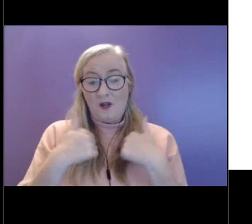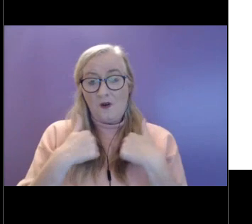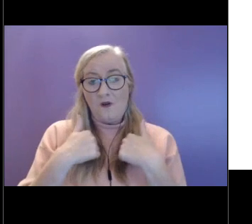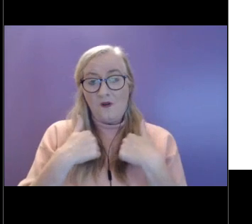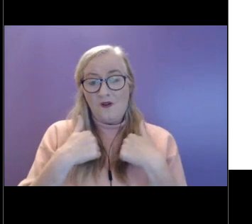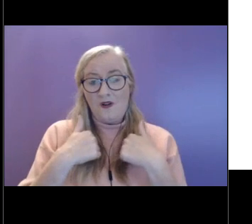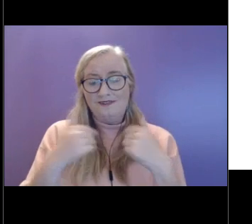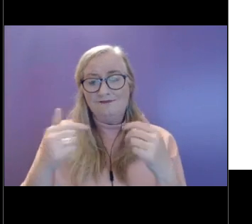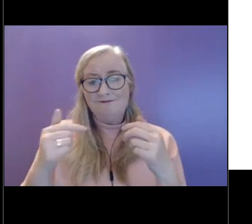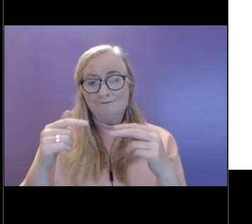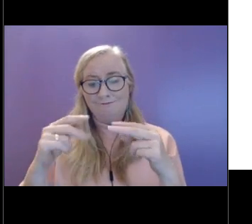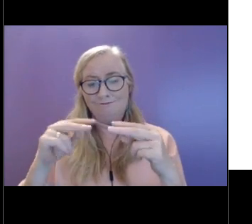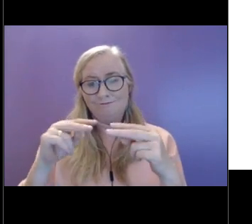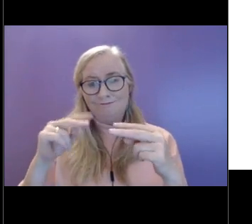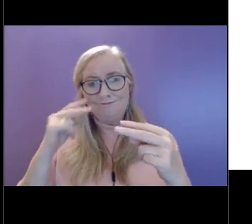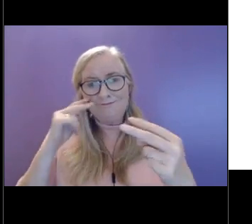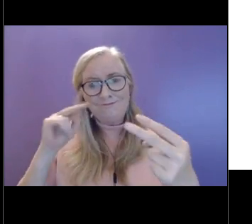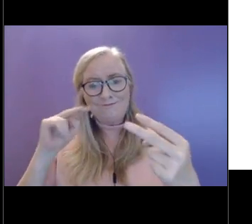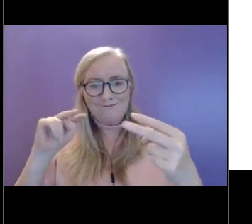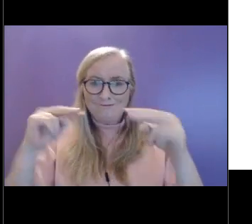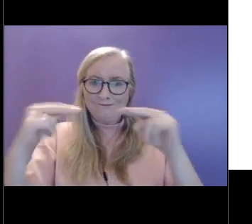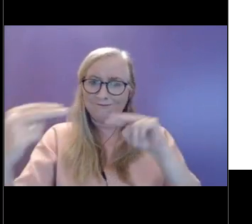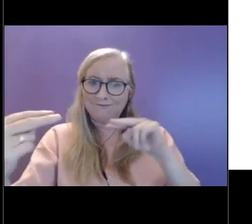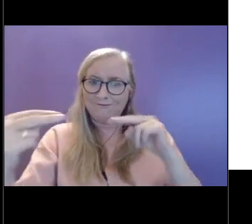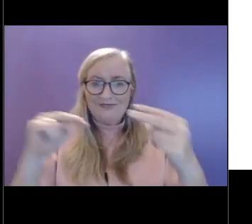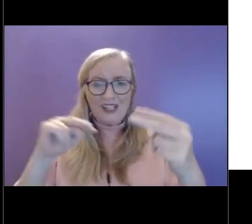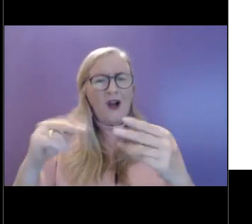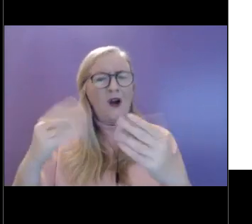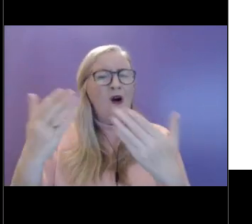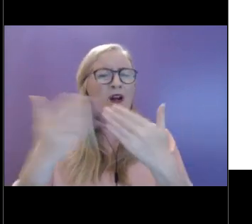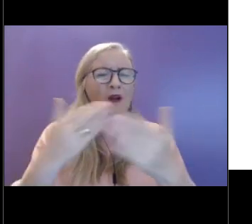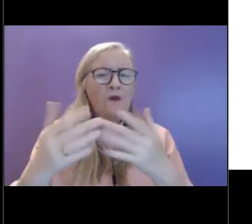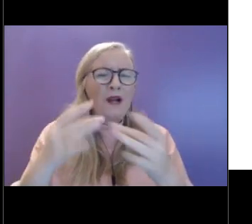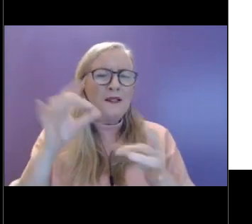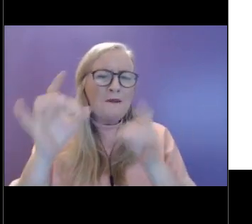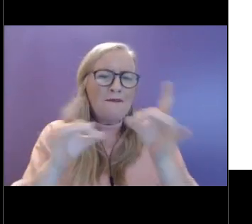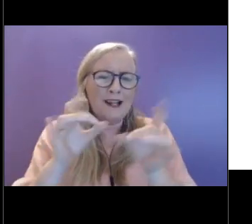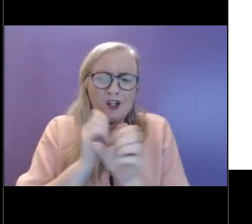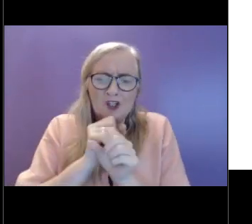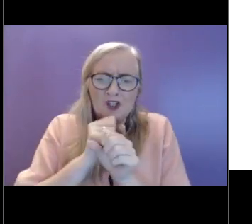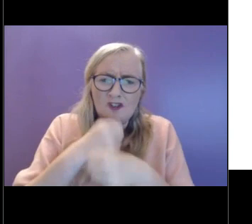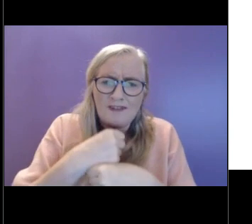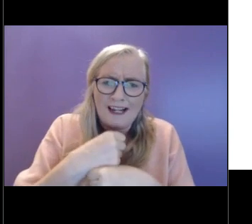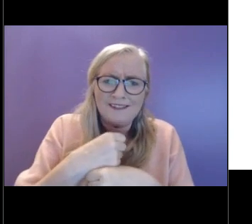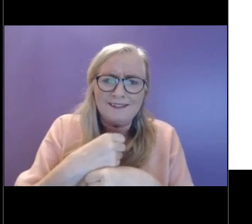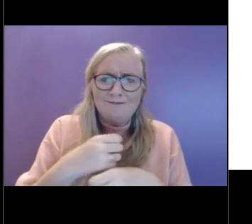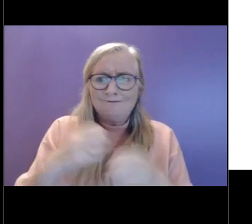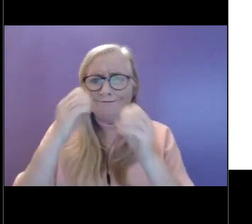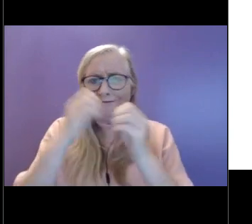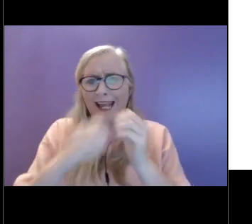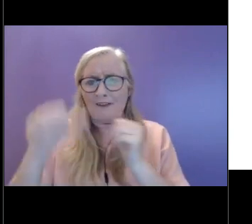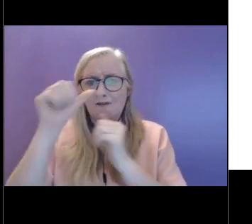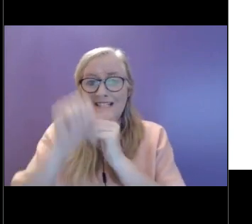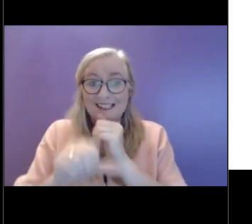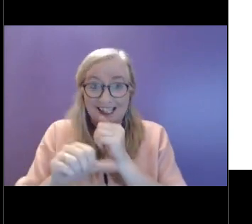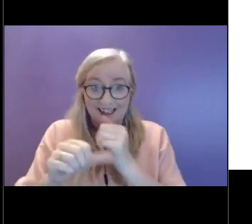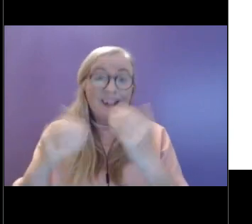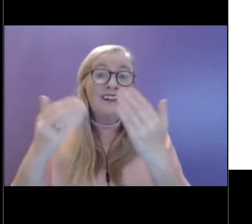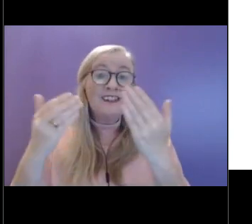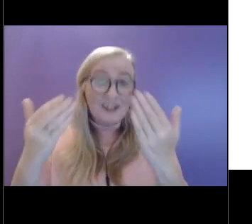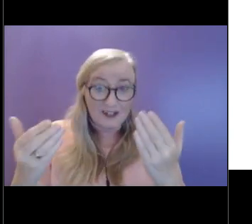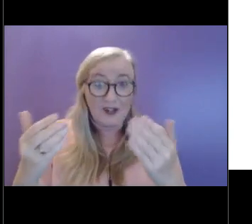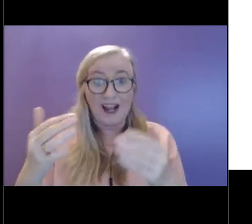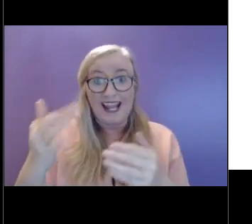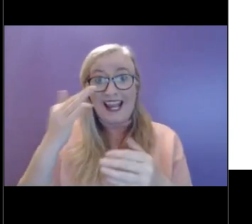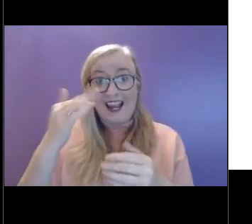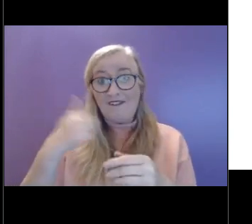in of some of the things that might cause stress or anxiety to us on a day to day basis. And I suppose if I went out to the street